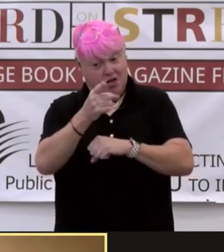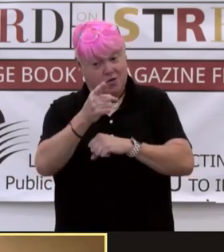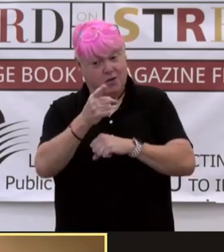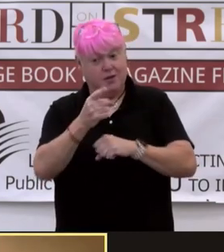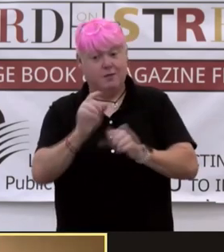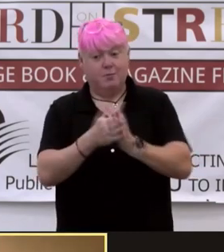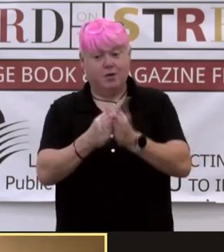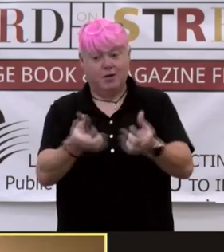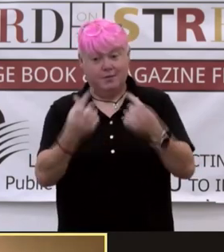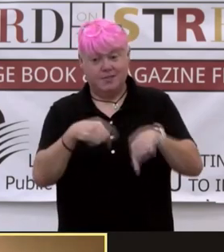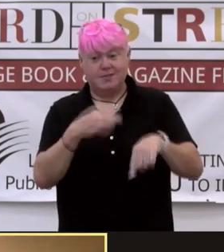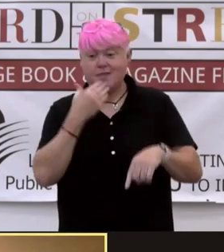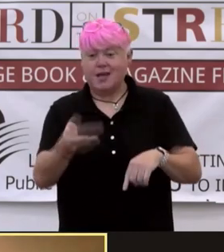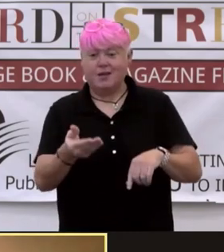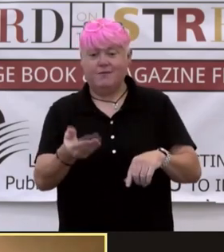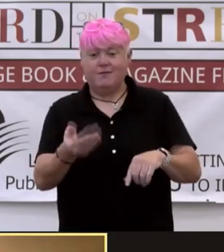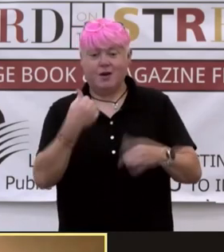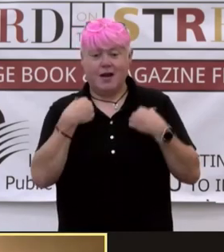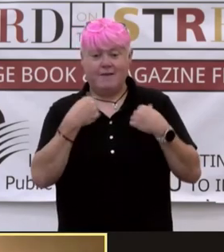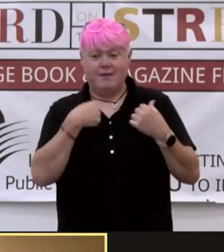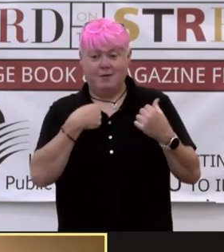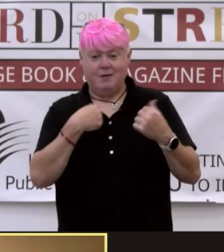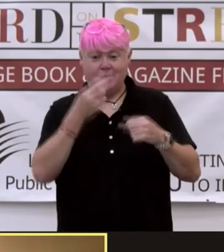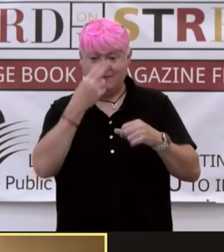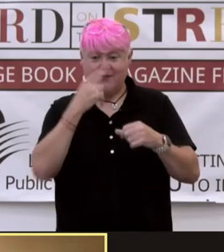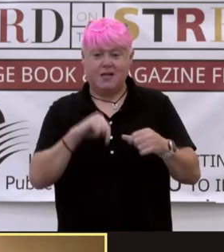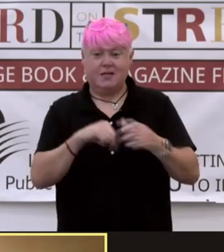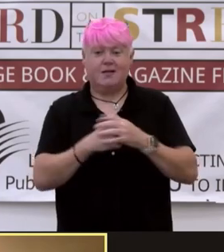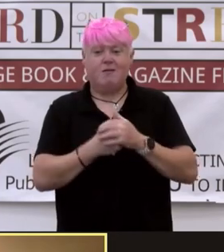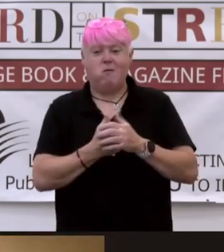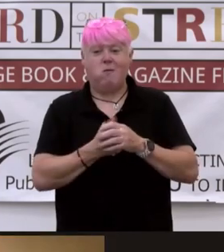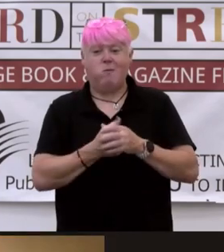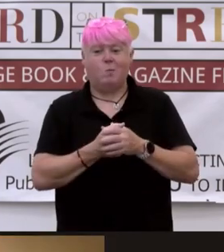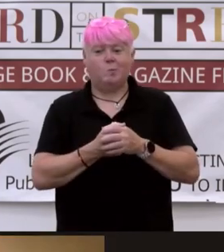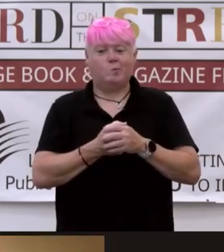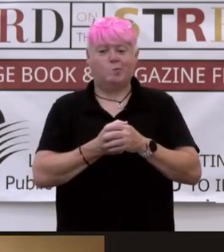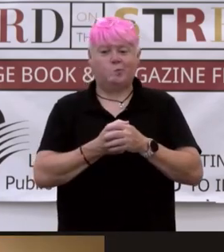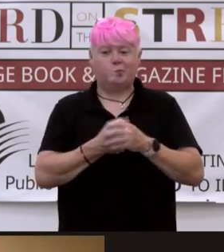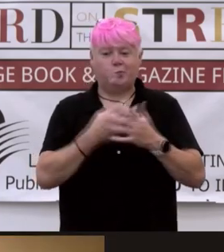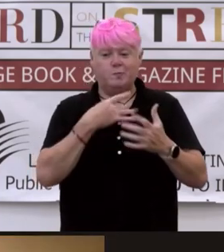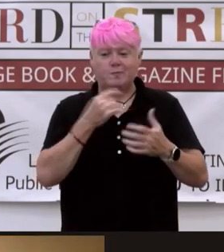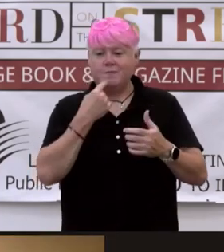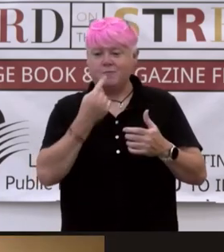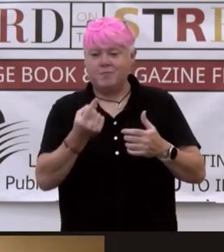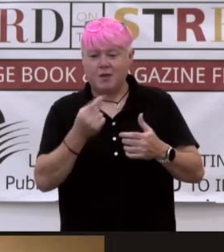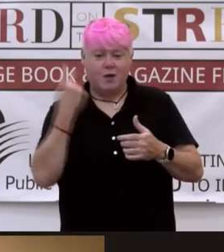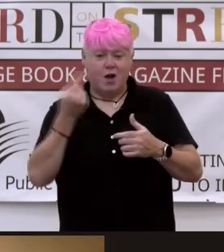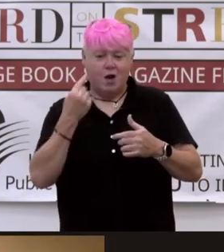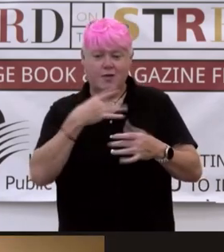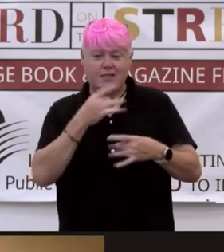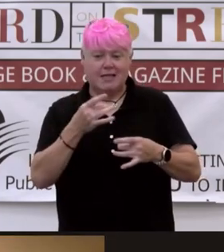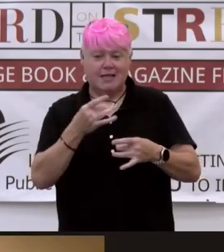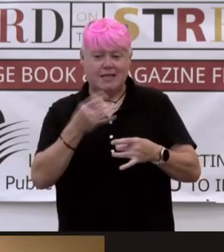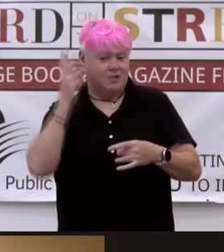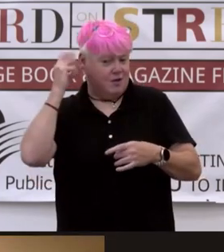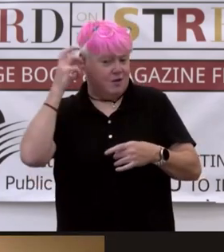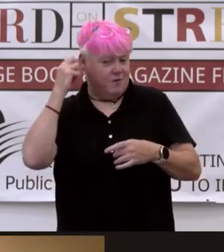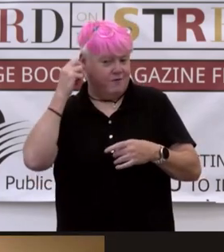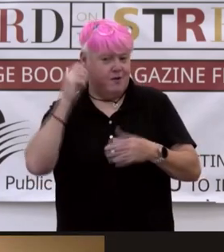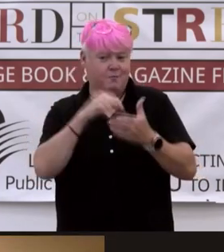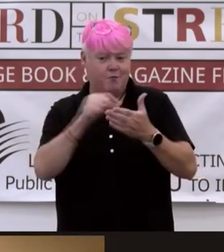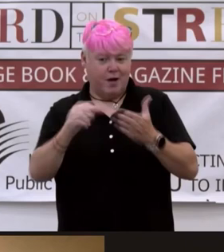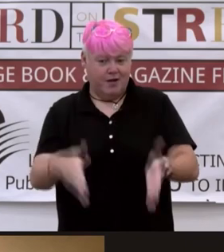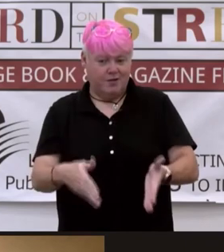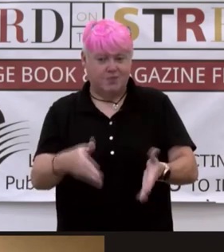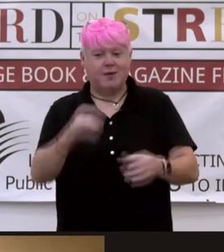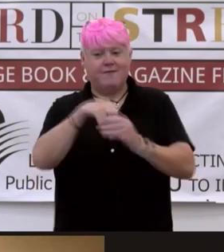having me. Mm-hmm. This was fun. Lovely. It's lovely. Yeah, like I said, we always like to hear from authors so that we have their voices in their heads